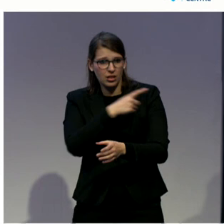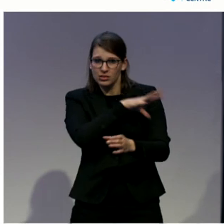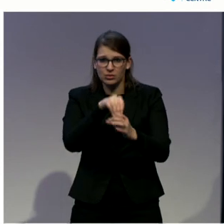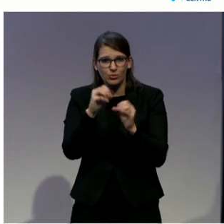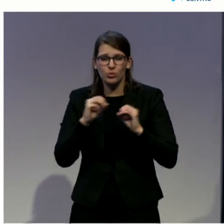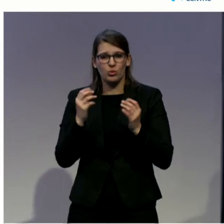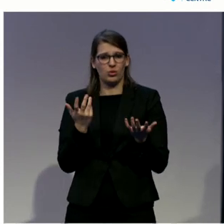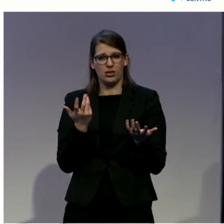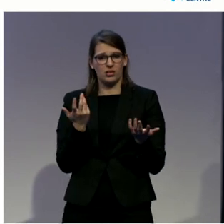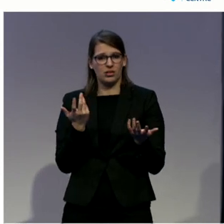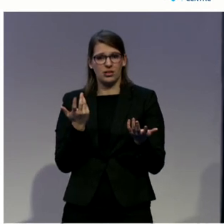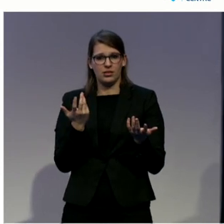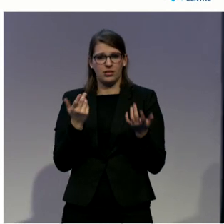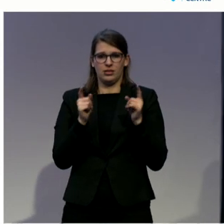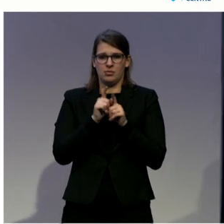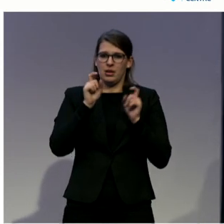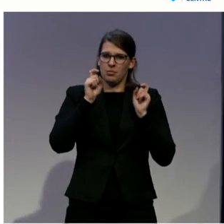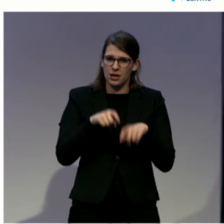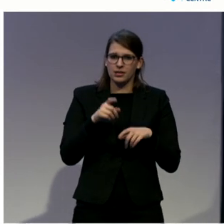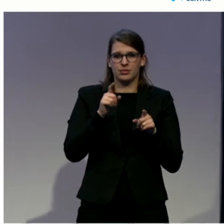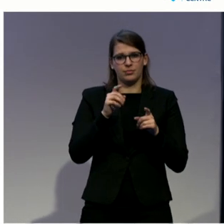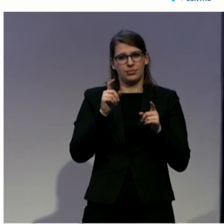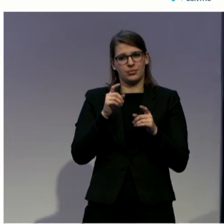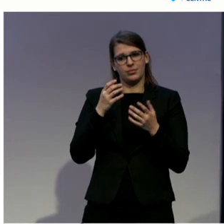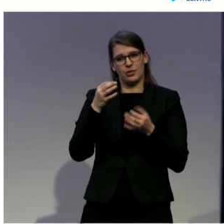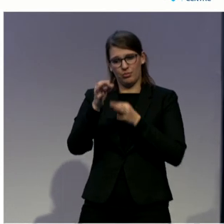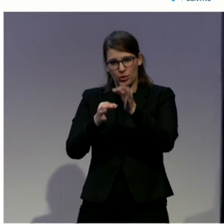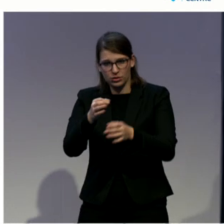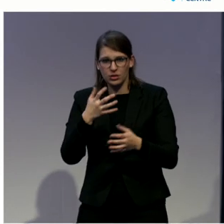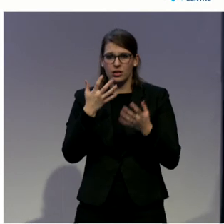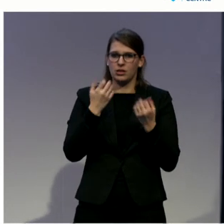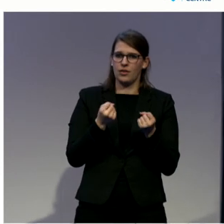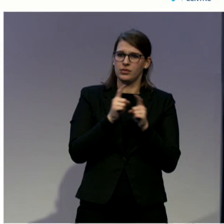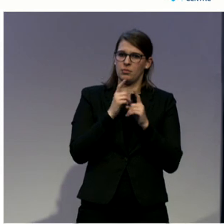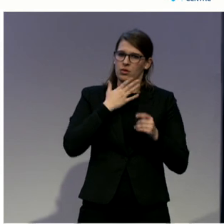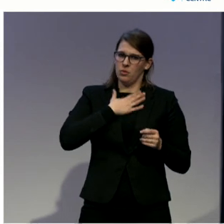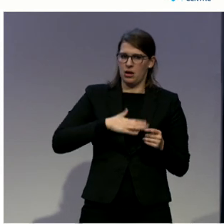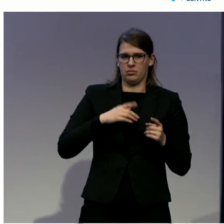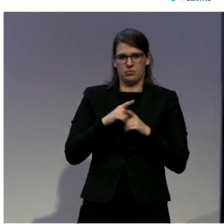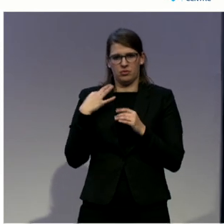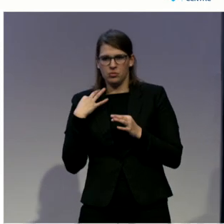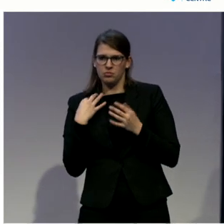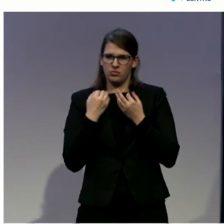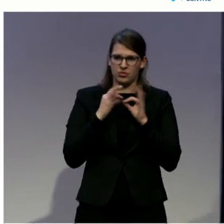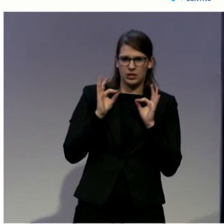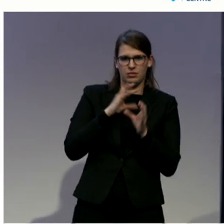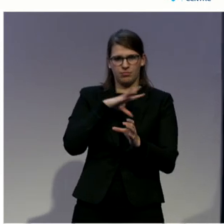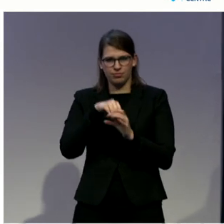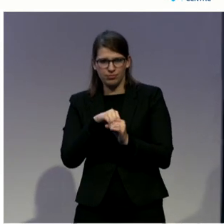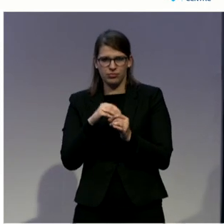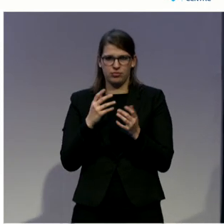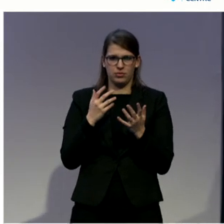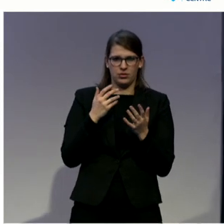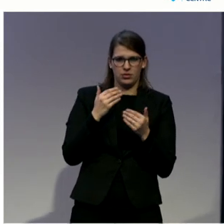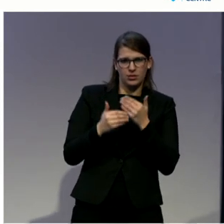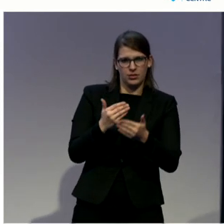with these applied at best in an ad hoc fashion. Also importantly, it was found that